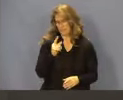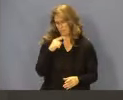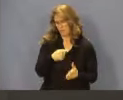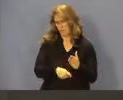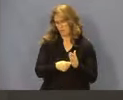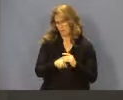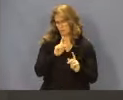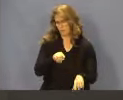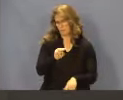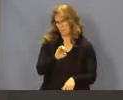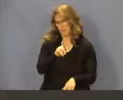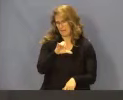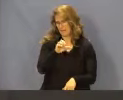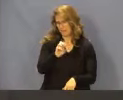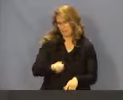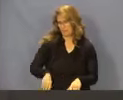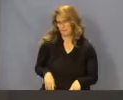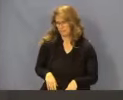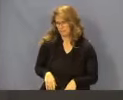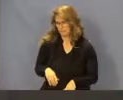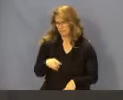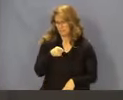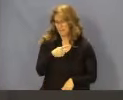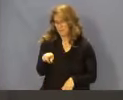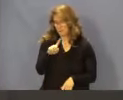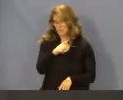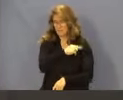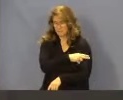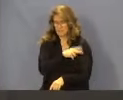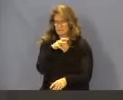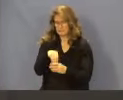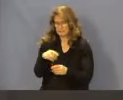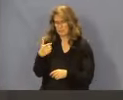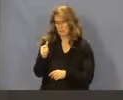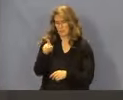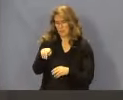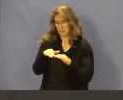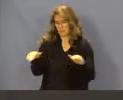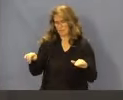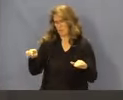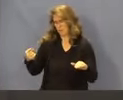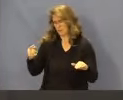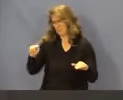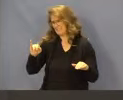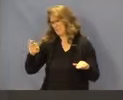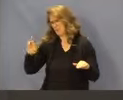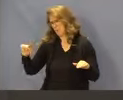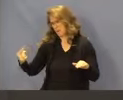excluding teaching hospitals participating in Georgia 8. These are known as Tier 1 STRONG hospitals.